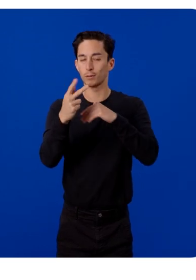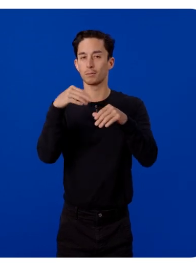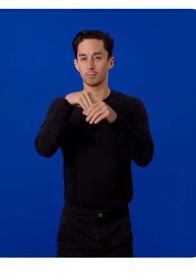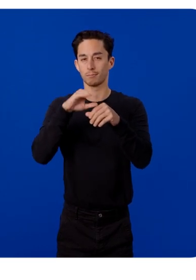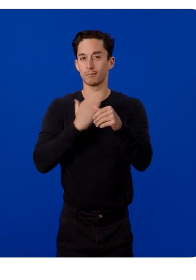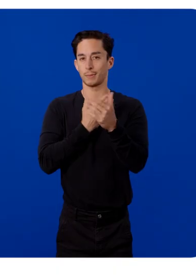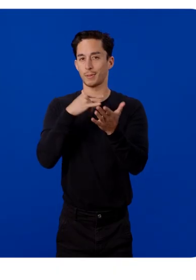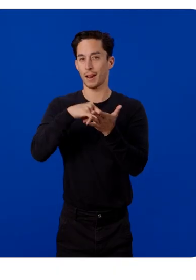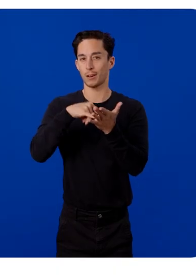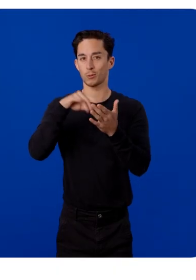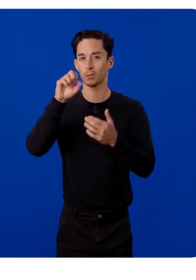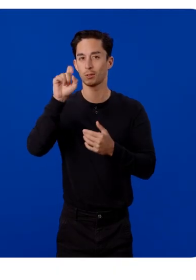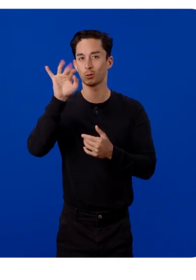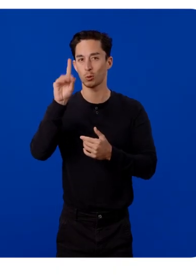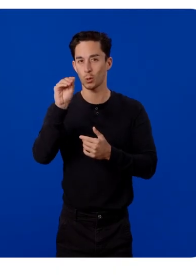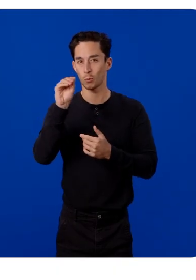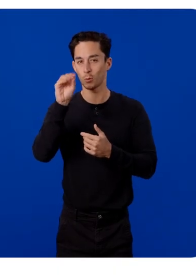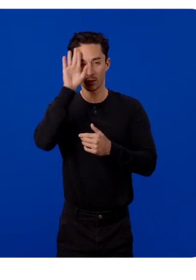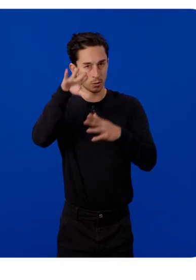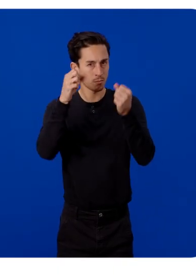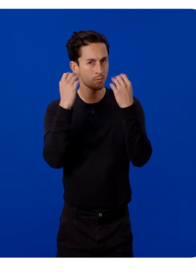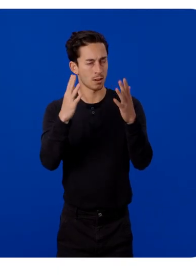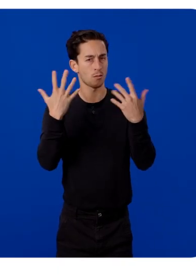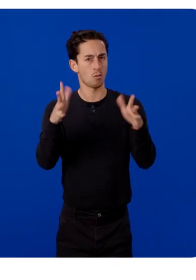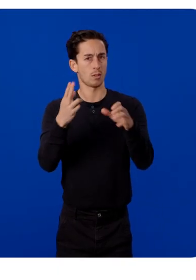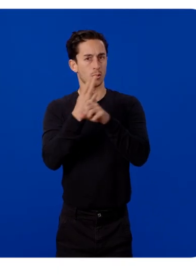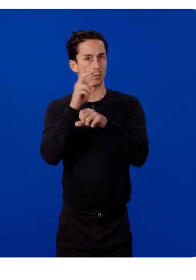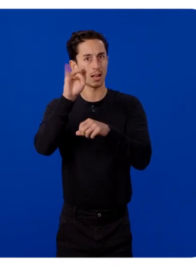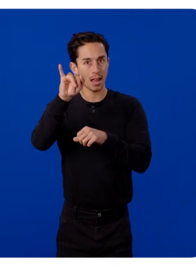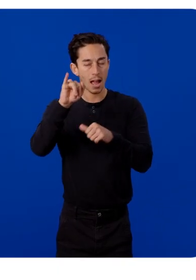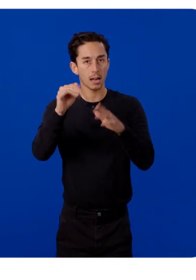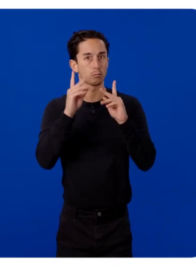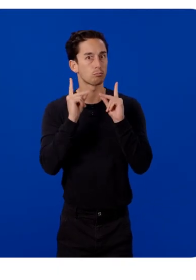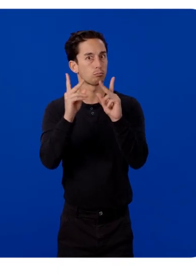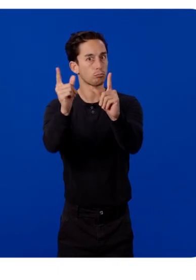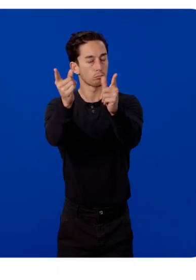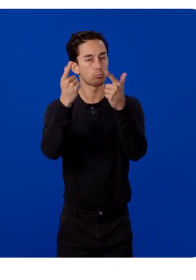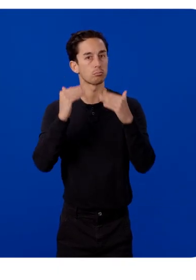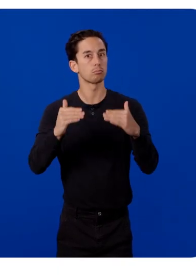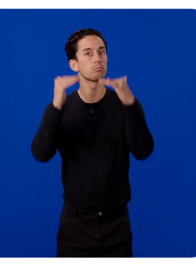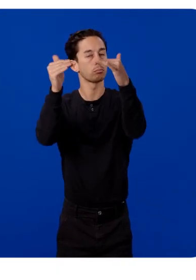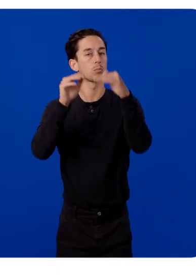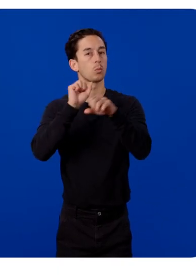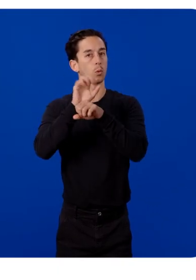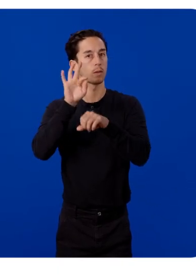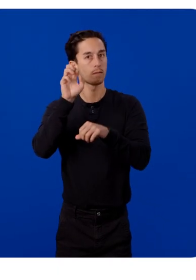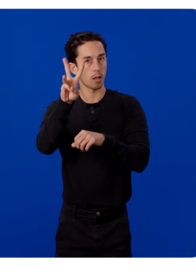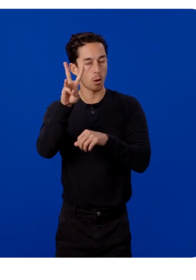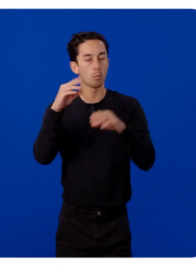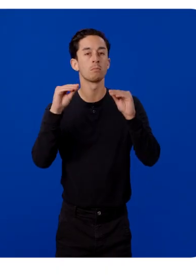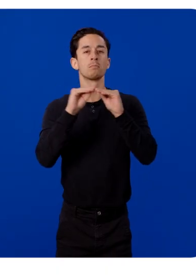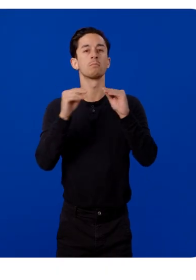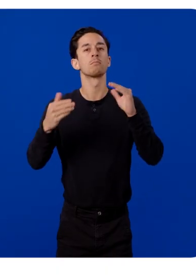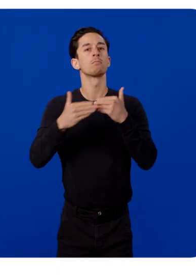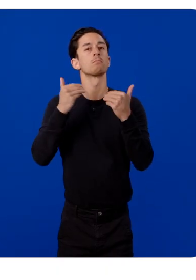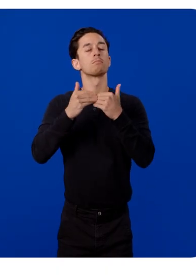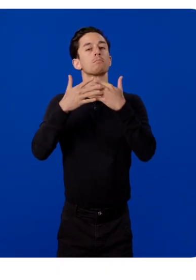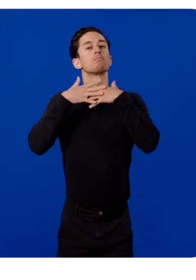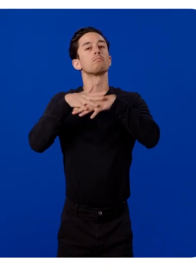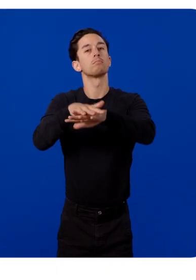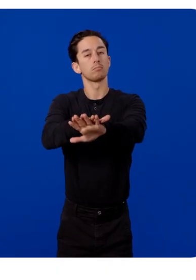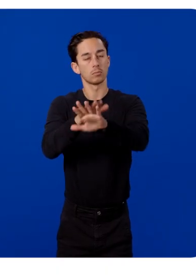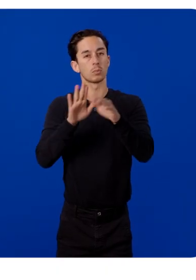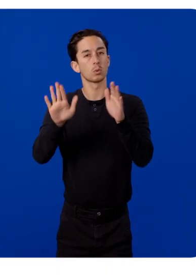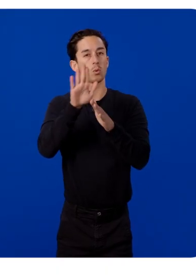Studio. We know many of you are already using AI to accelerate and improve your workflows. We want to make it easier for you to incorporate those same